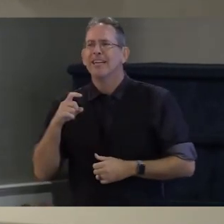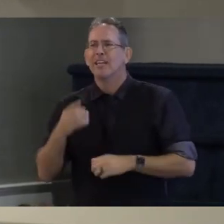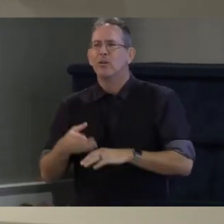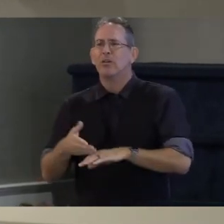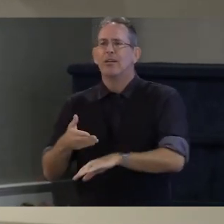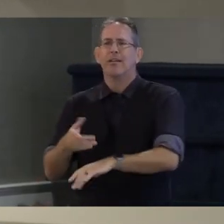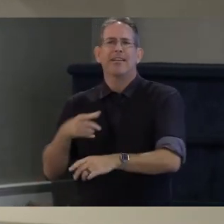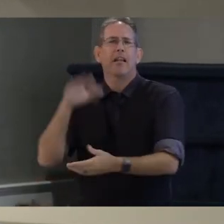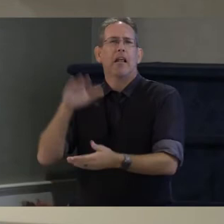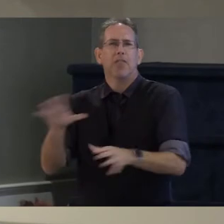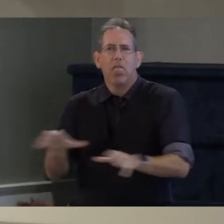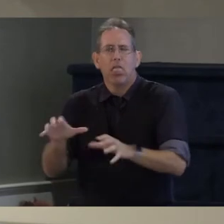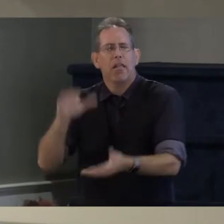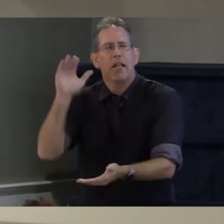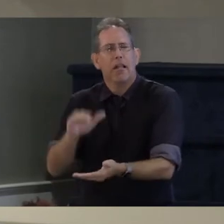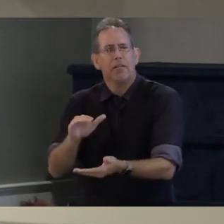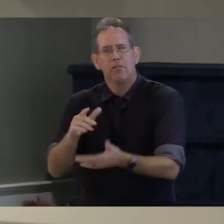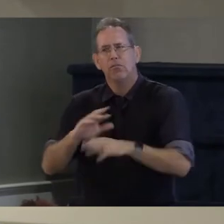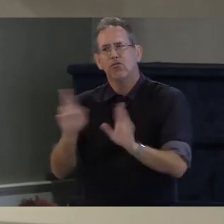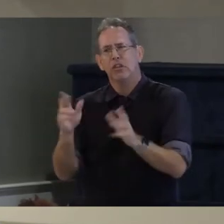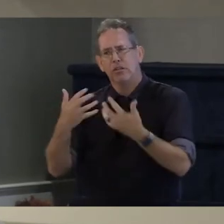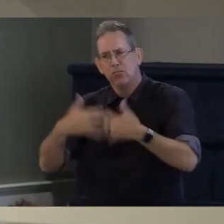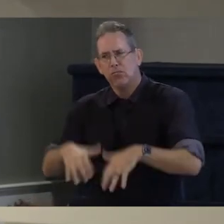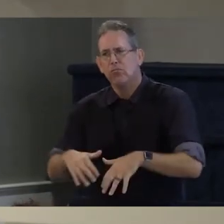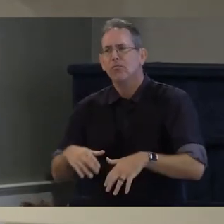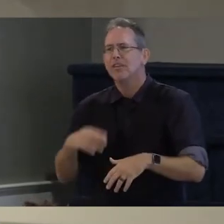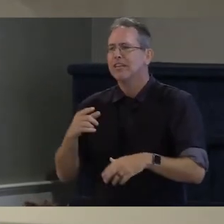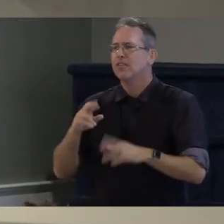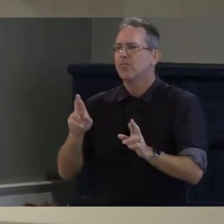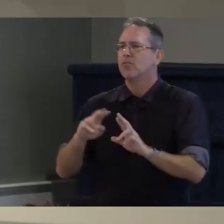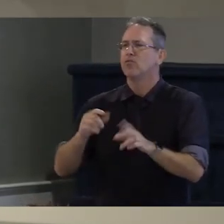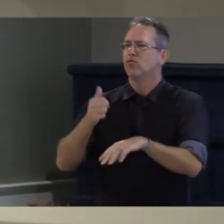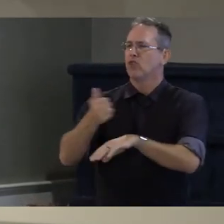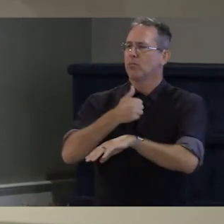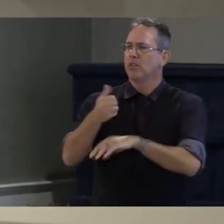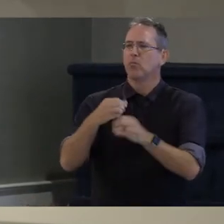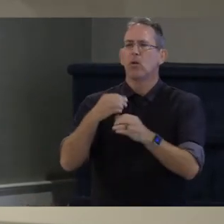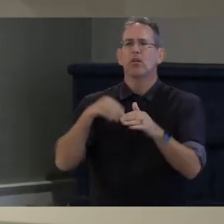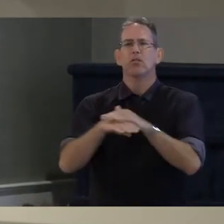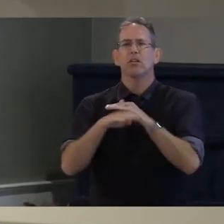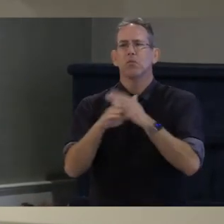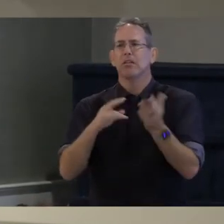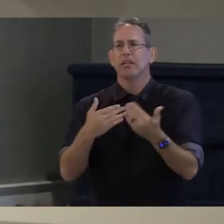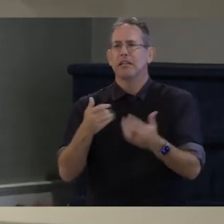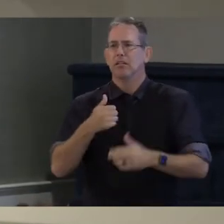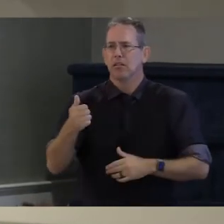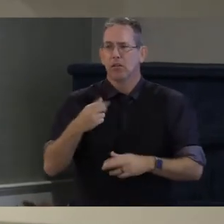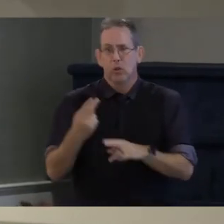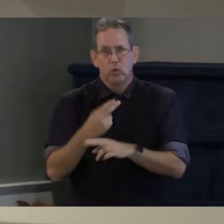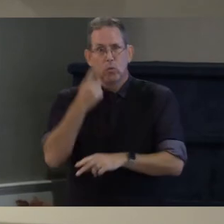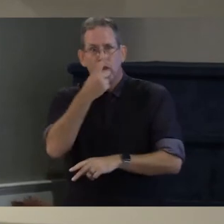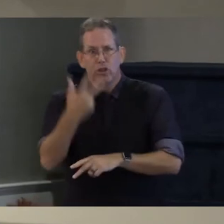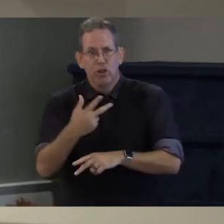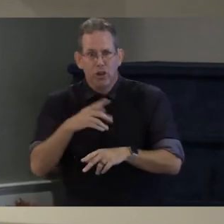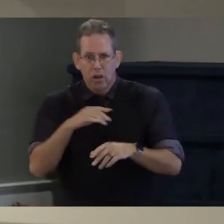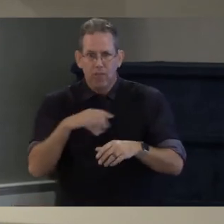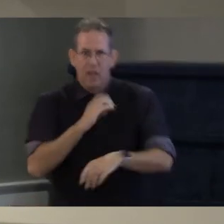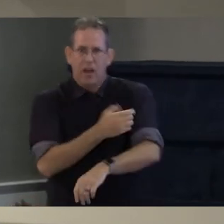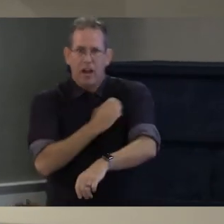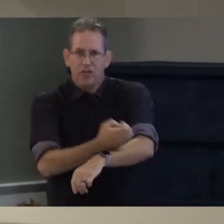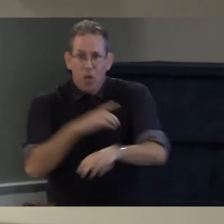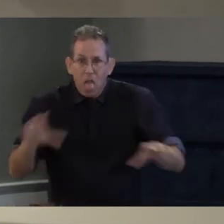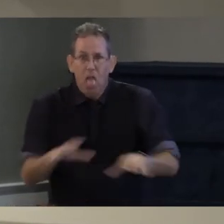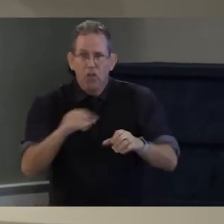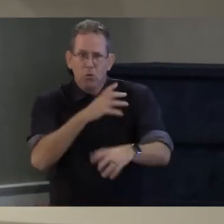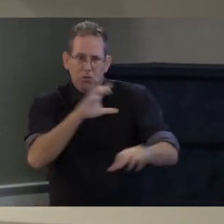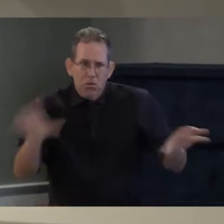our energy infrastructure on creating transportation which uses a third of our energy it needs to be public transportation because no matter which way you shake